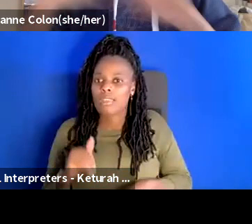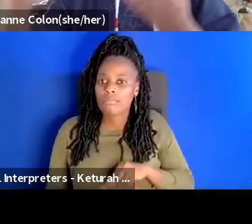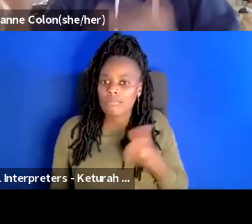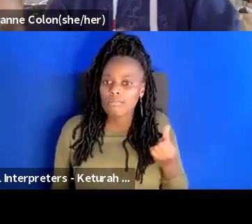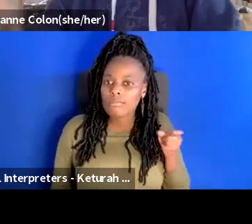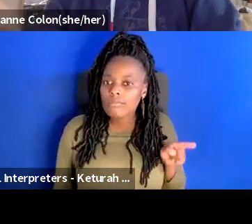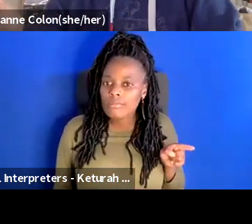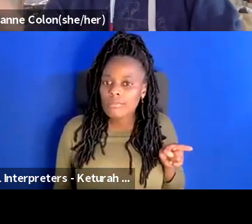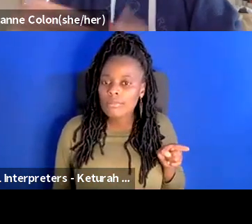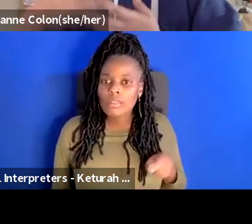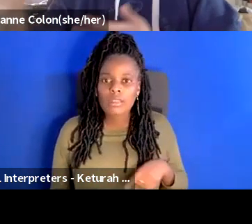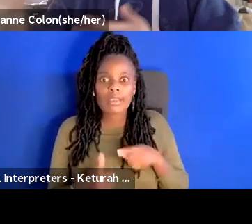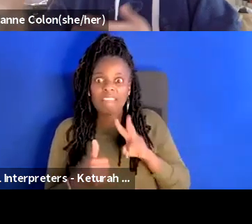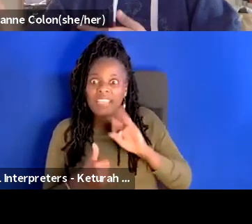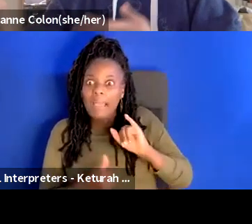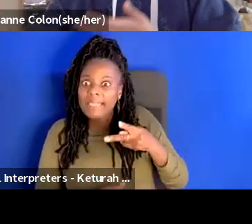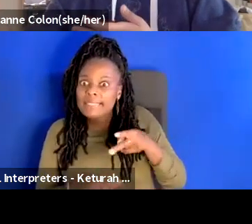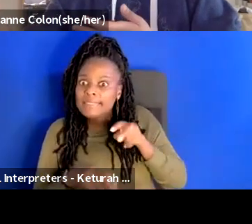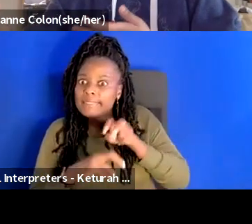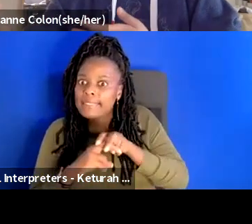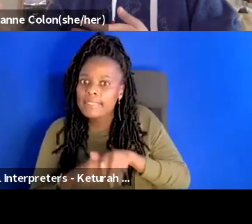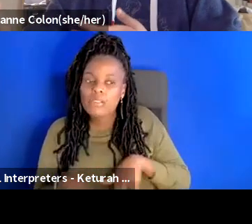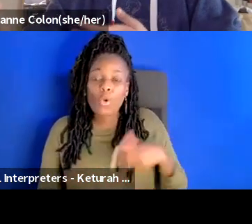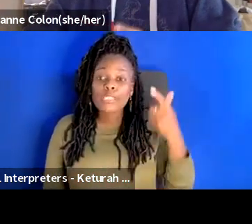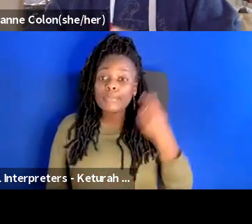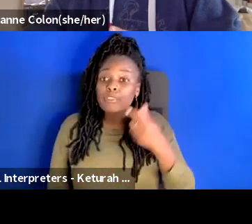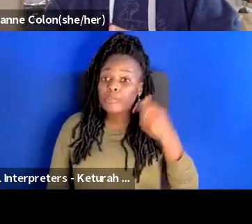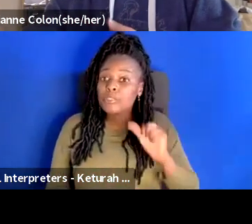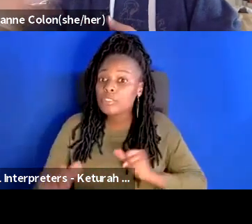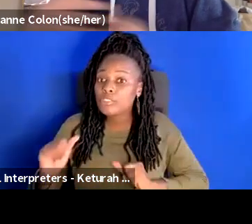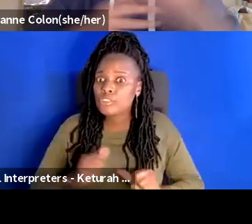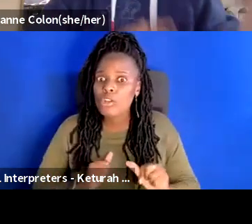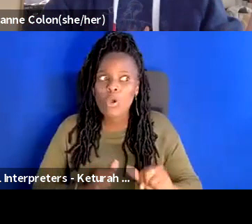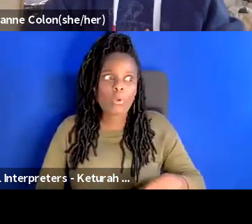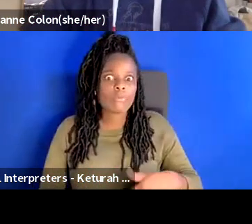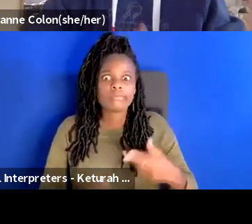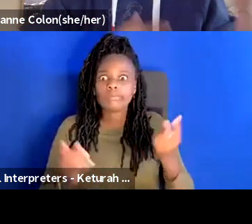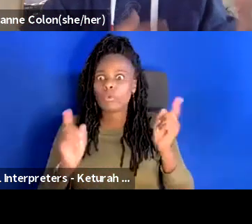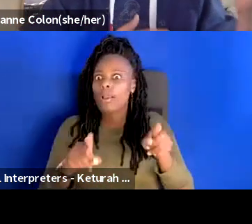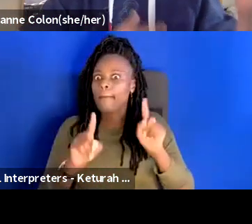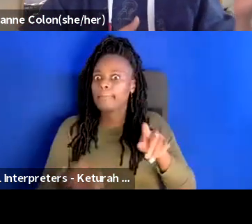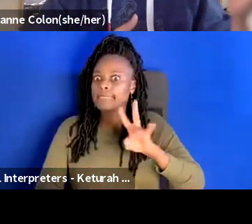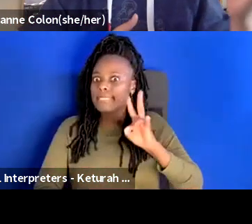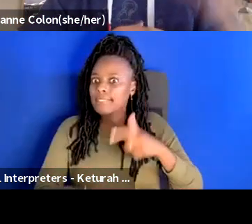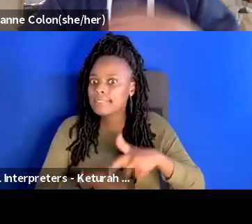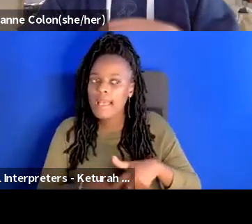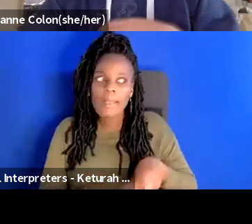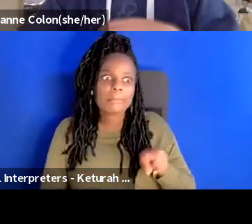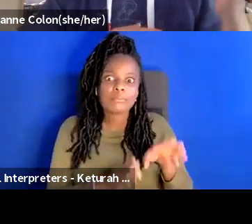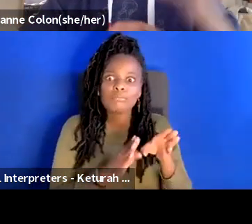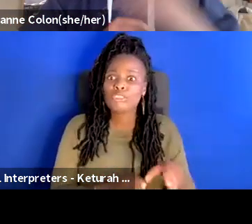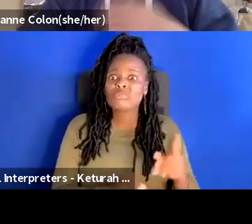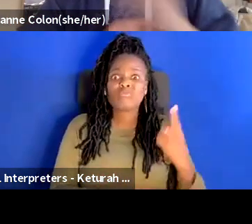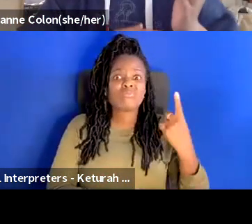more a subscription to the show so they get to come seven times this year and this person is coming just today uh